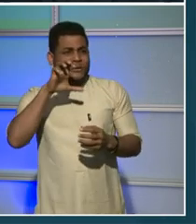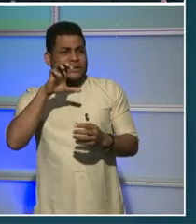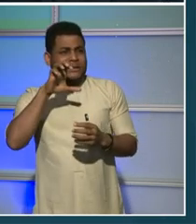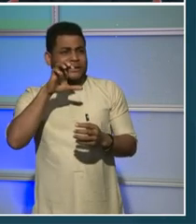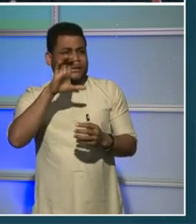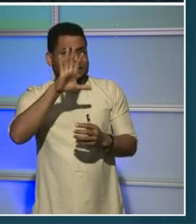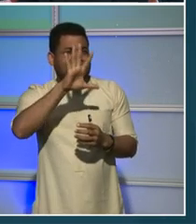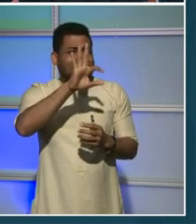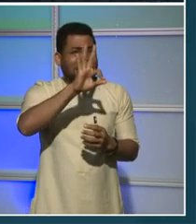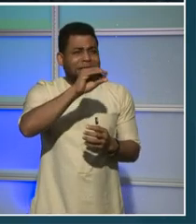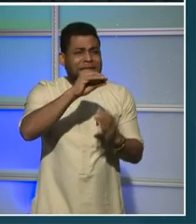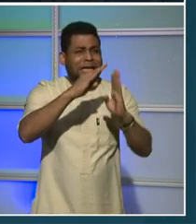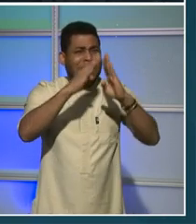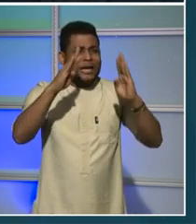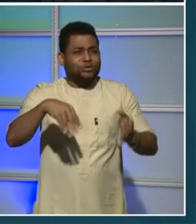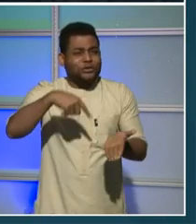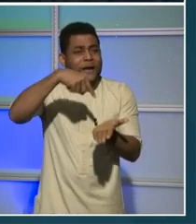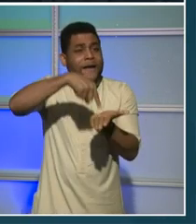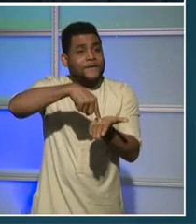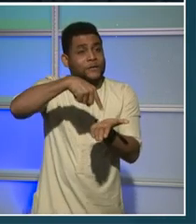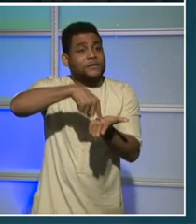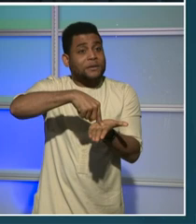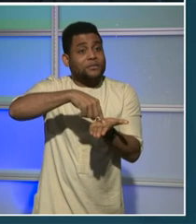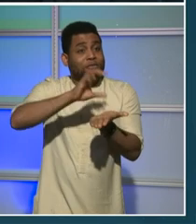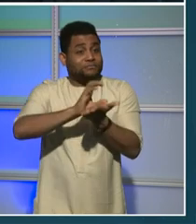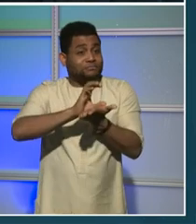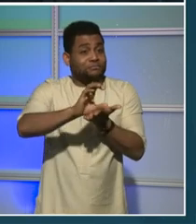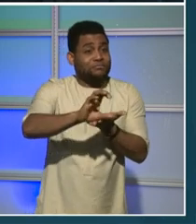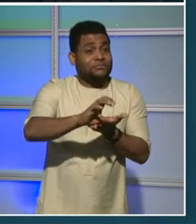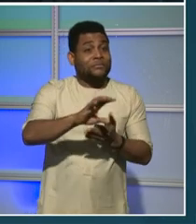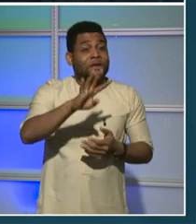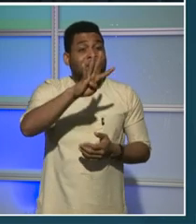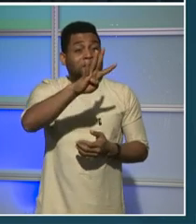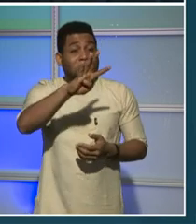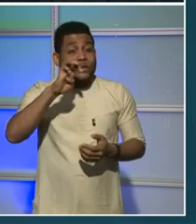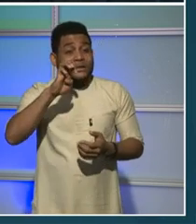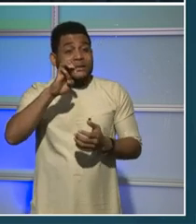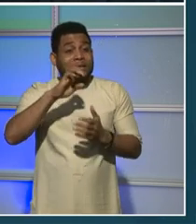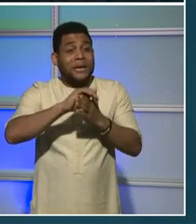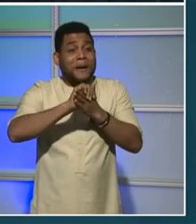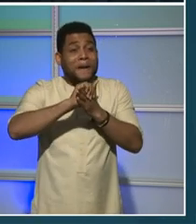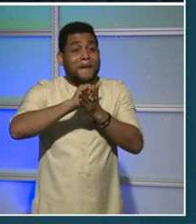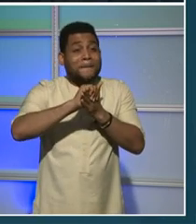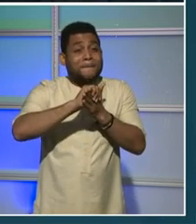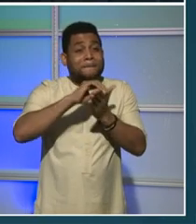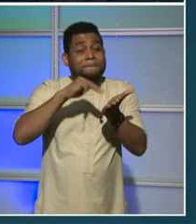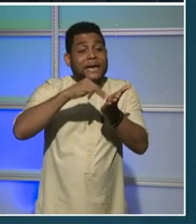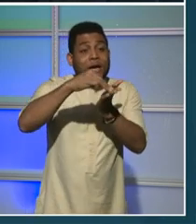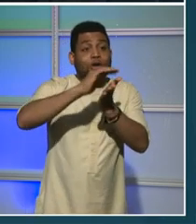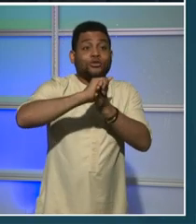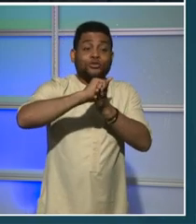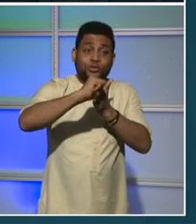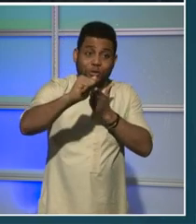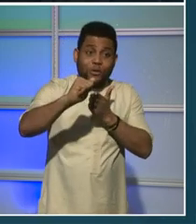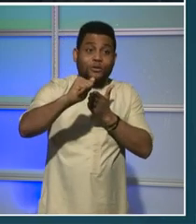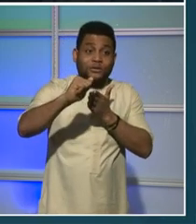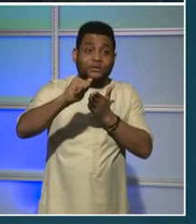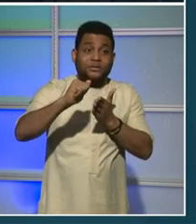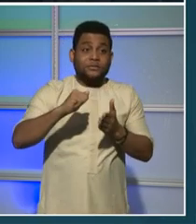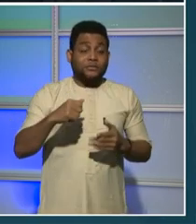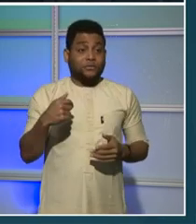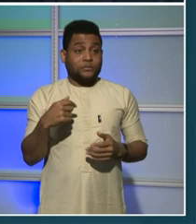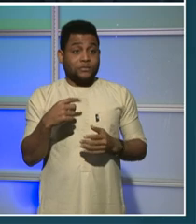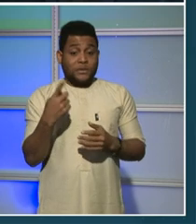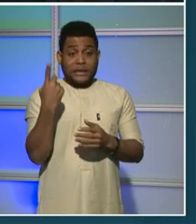$400 million investment in the Housing Production Trust Fund in fiscal years 21 and 22 has brought the